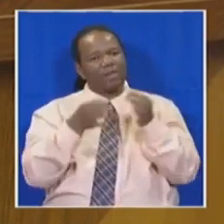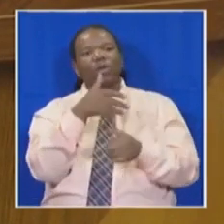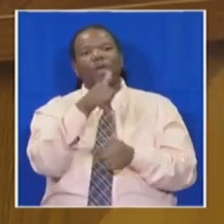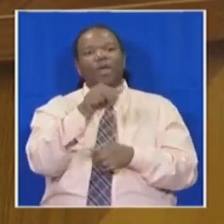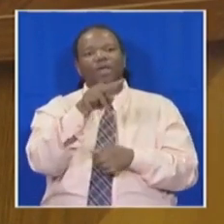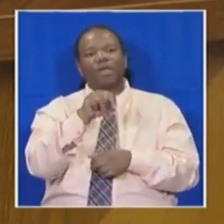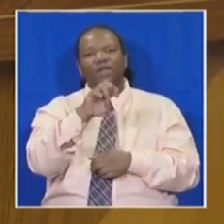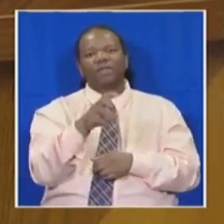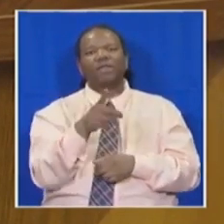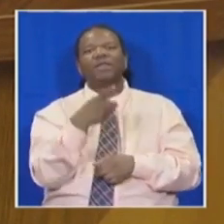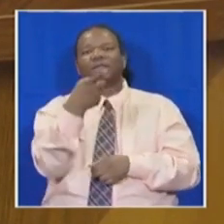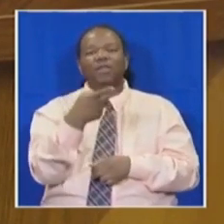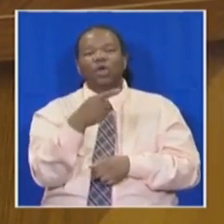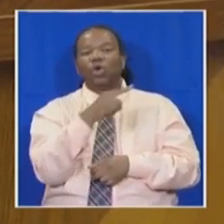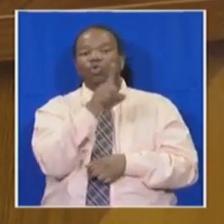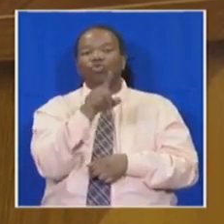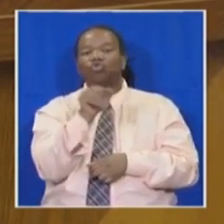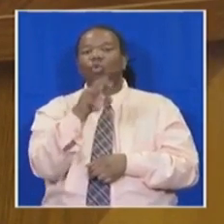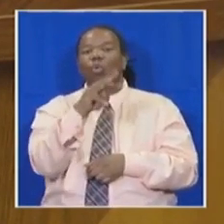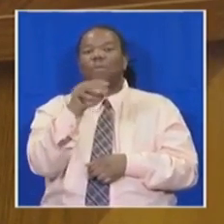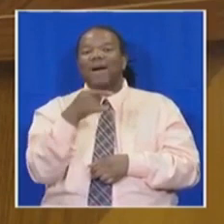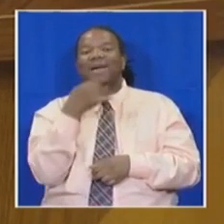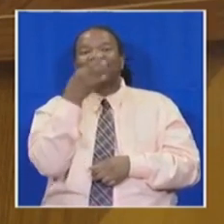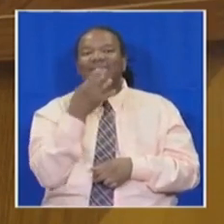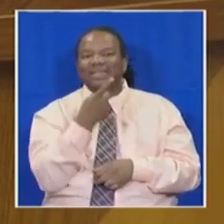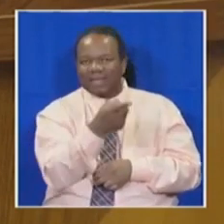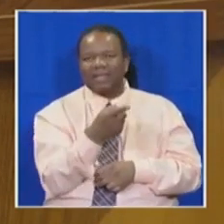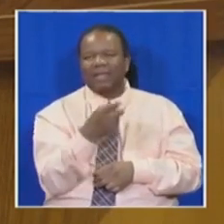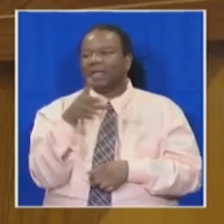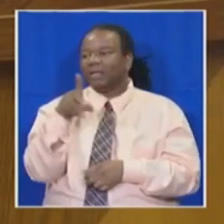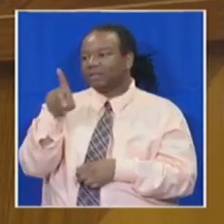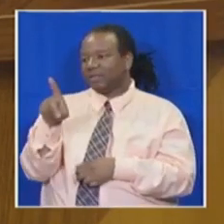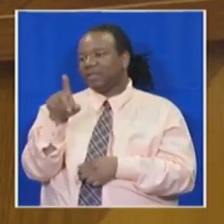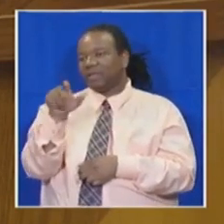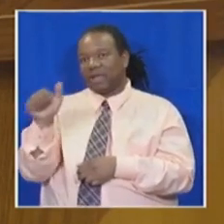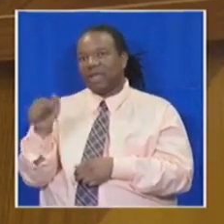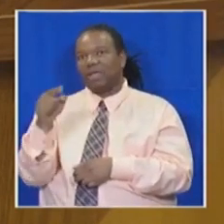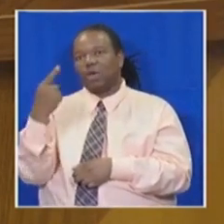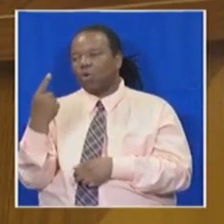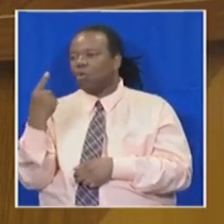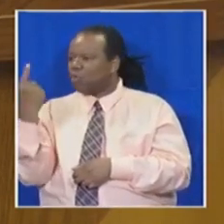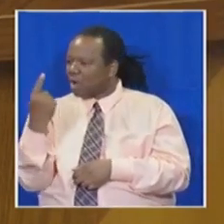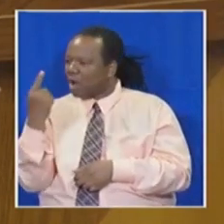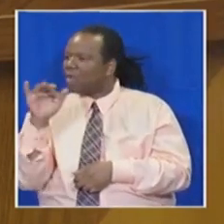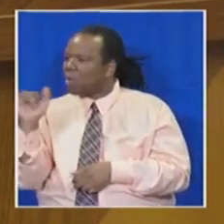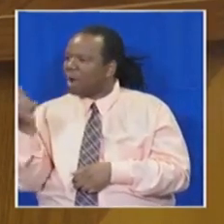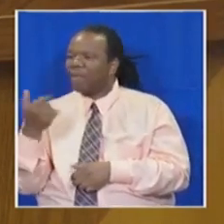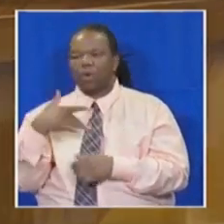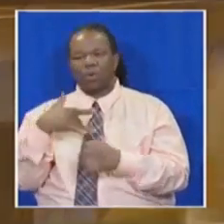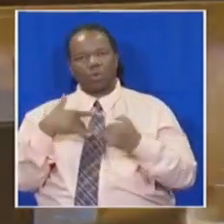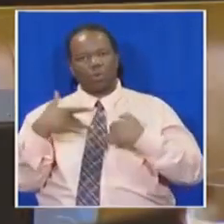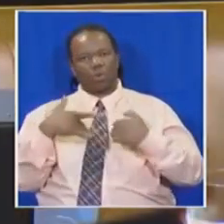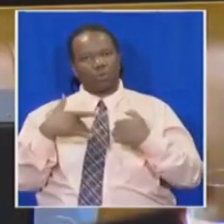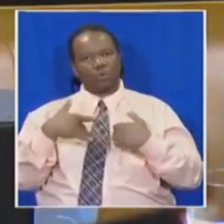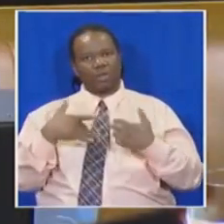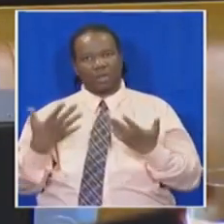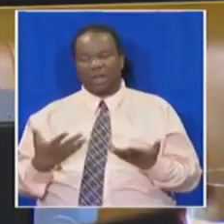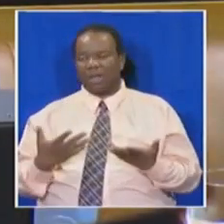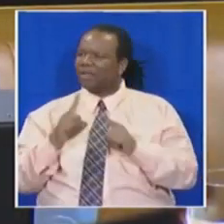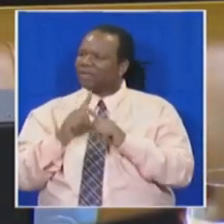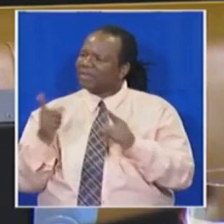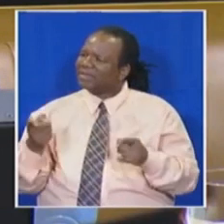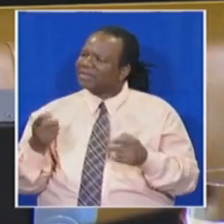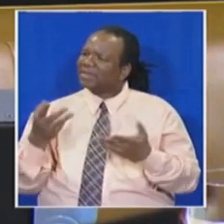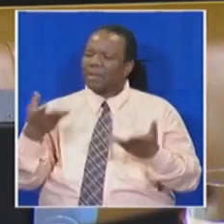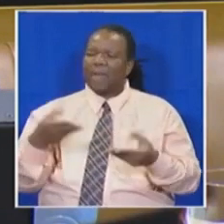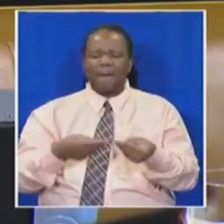What Mr. Zuma didn't tell the House, though, was that the DA was one of the first parties to raise concerns about the validity of the public process of the